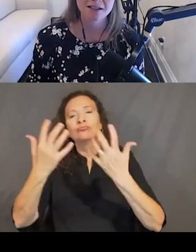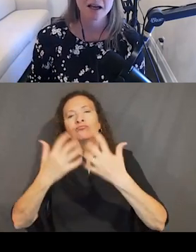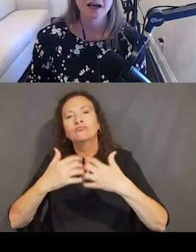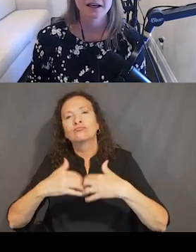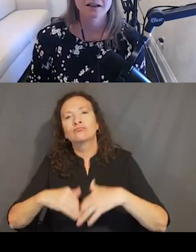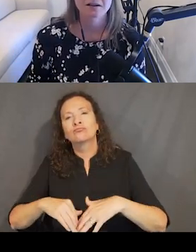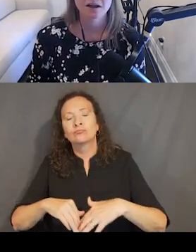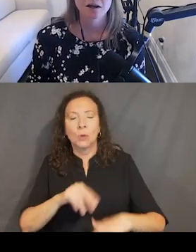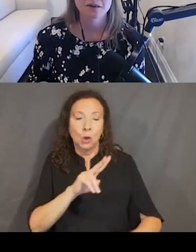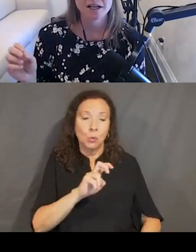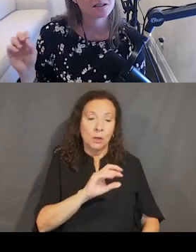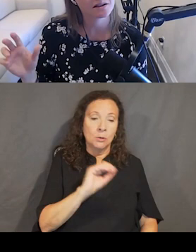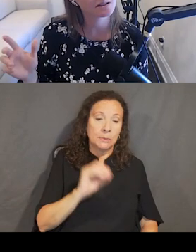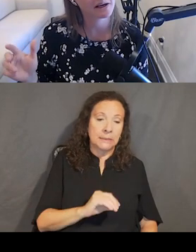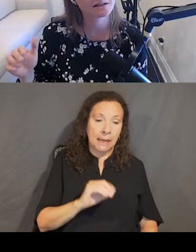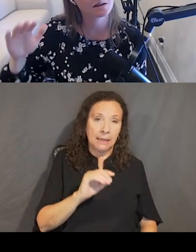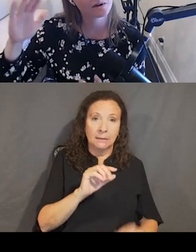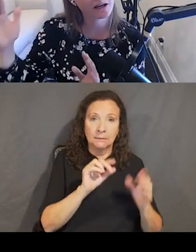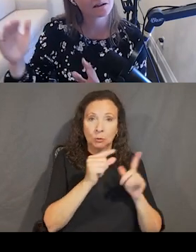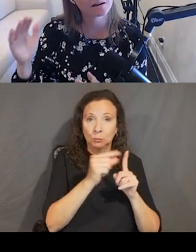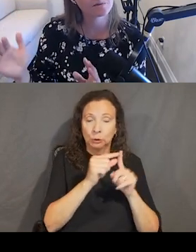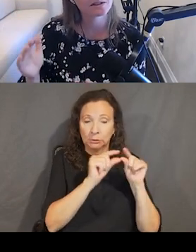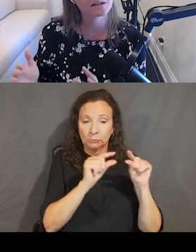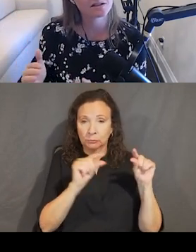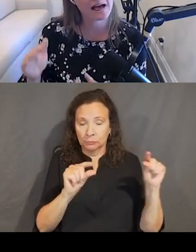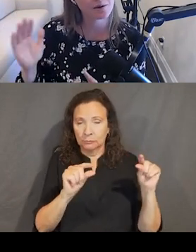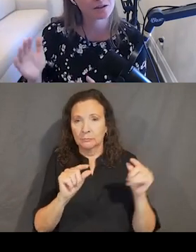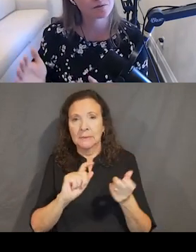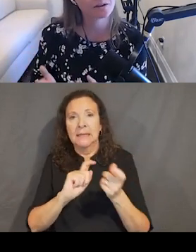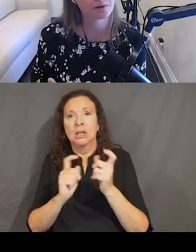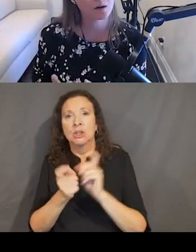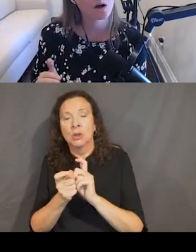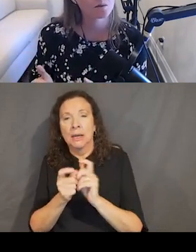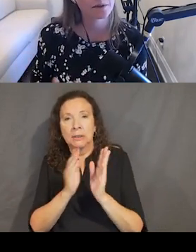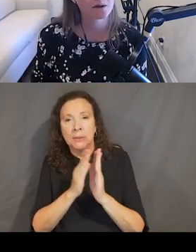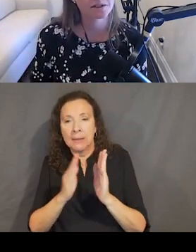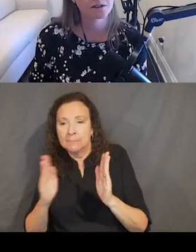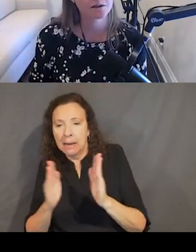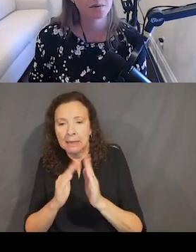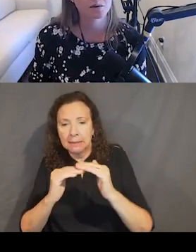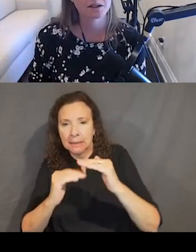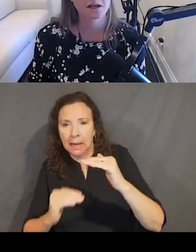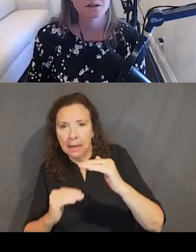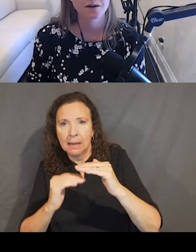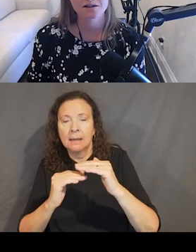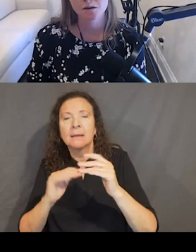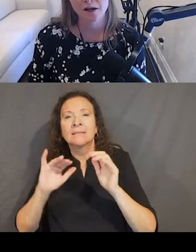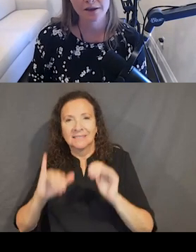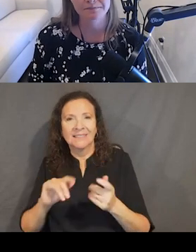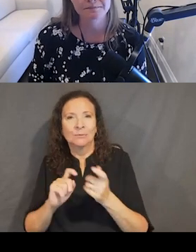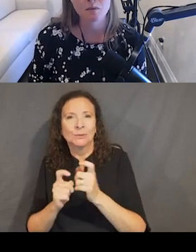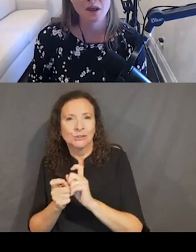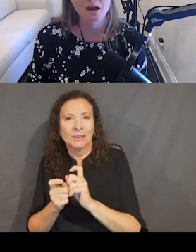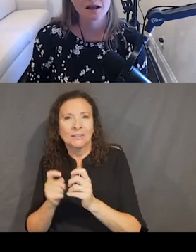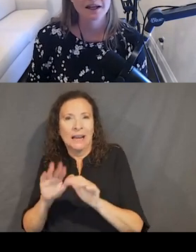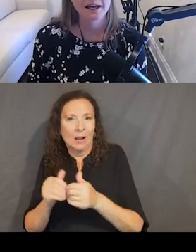text and changing the spacing, well, that pertains to how things reflow within a particular component. So that's a UI